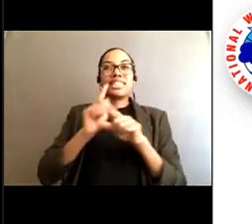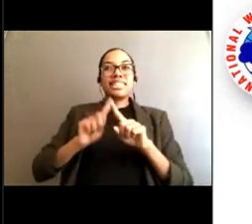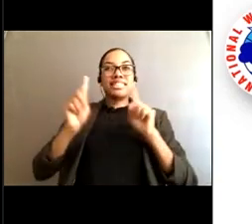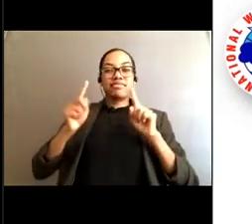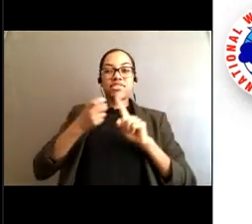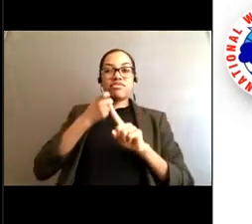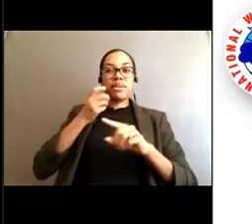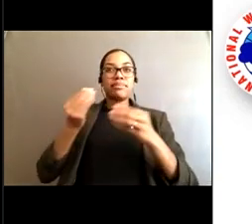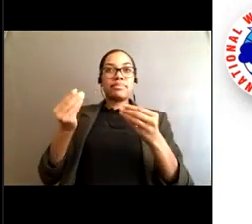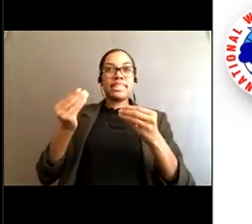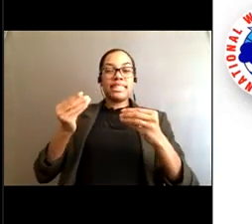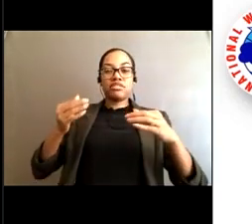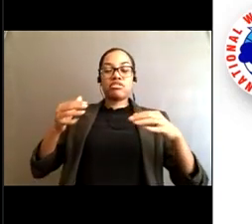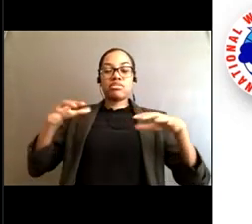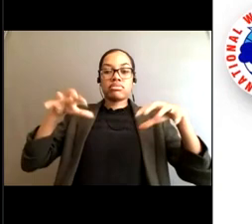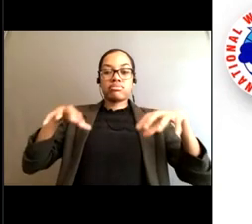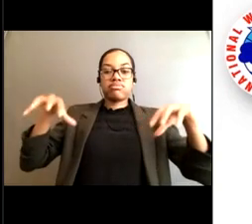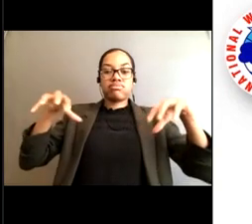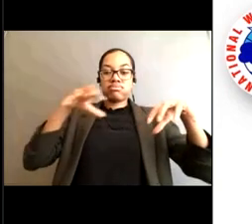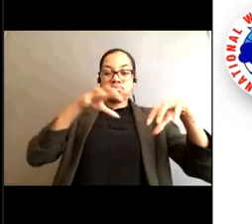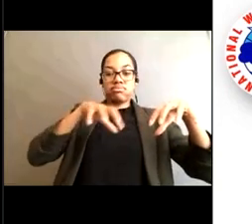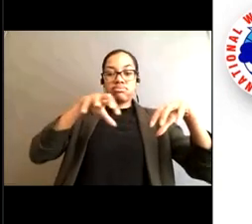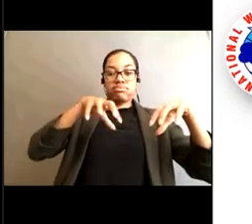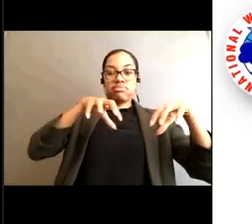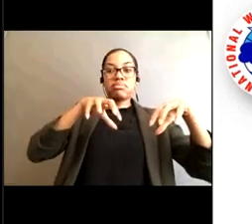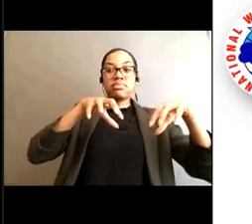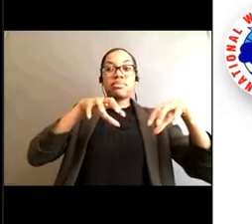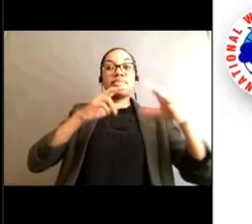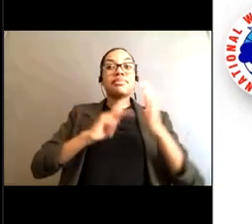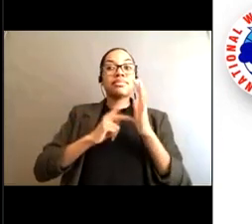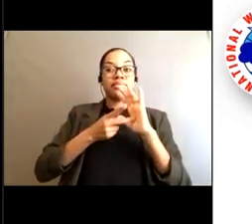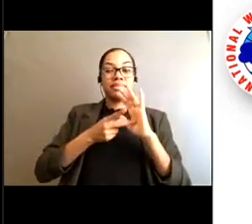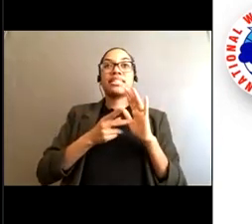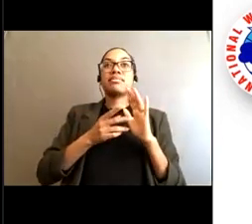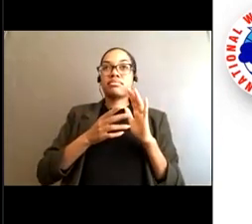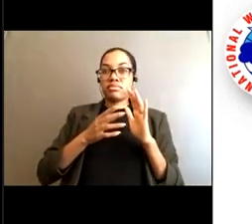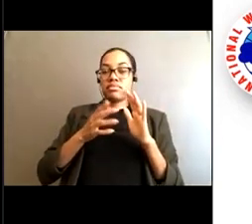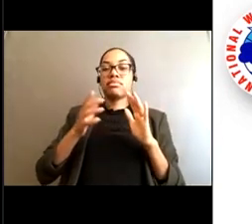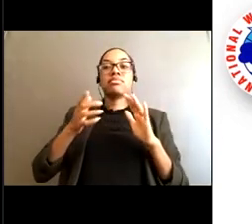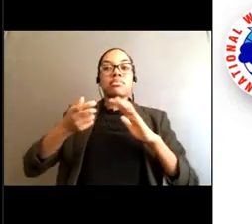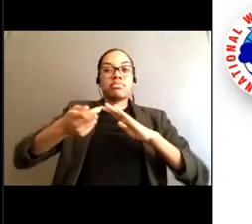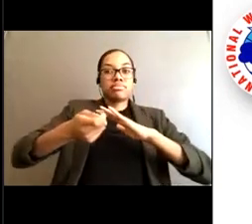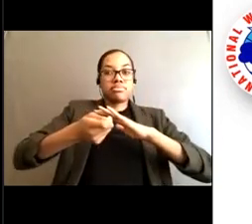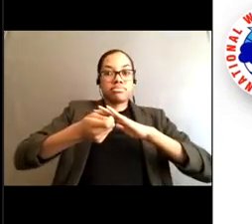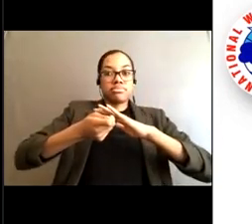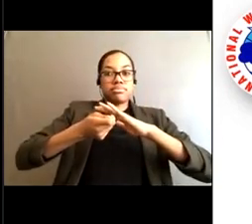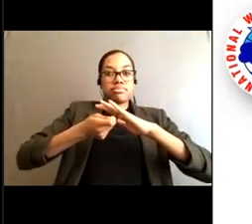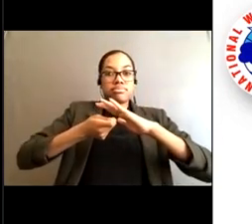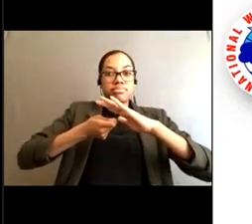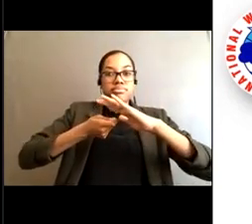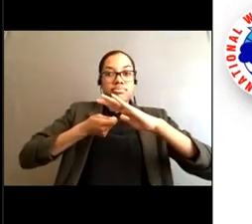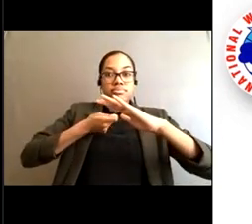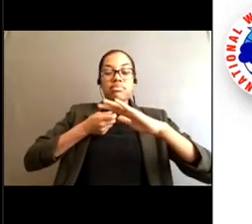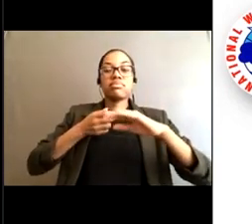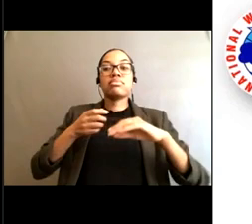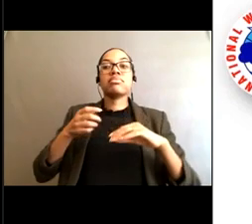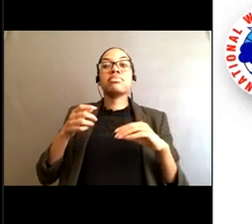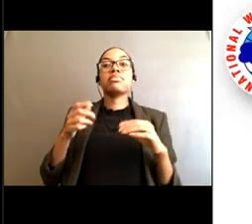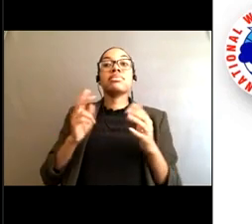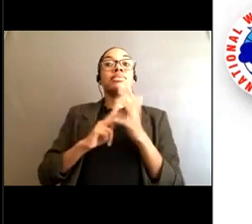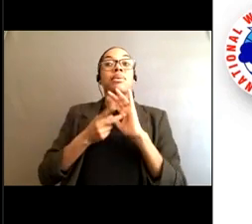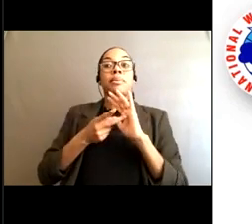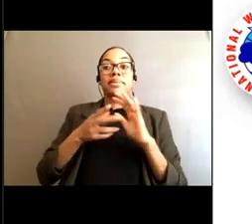those are potential areas where rip currents are developing and taking foam out to sea.